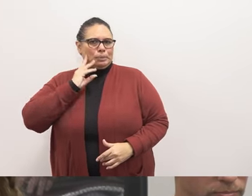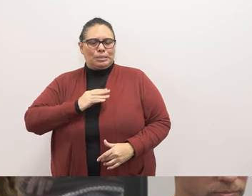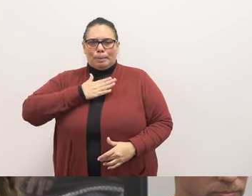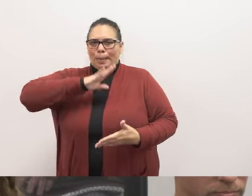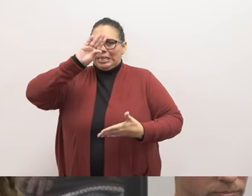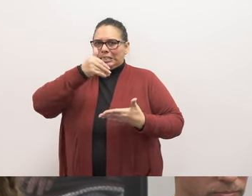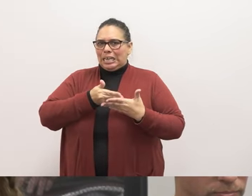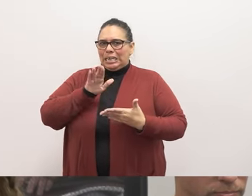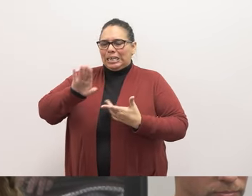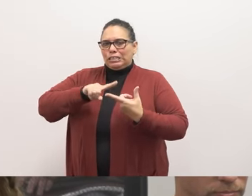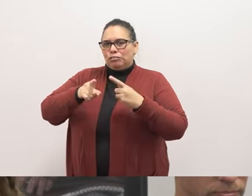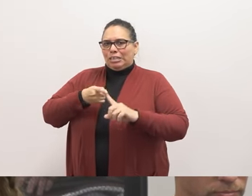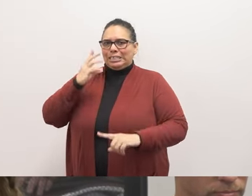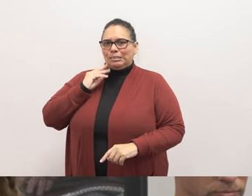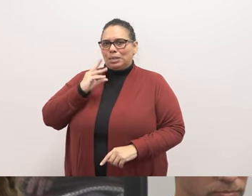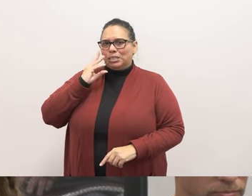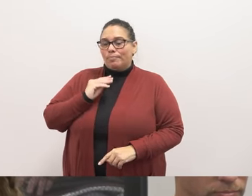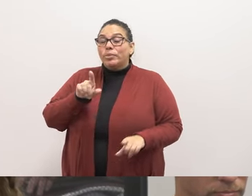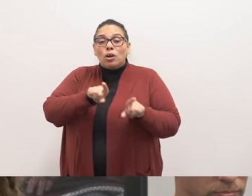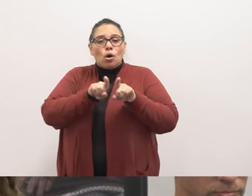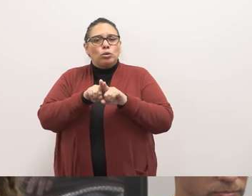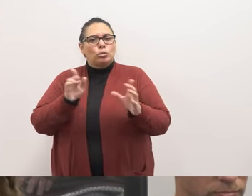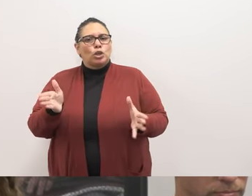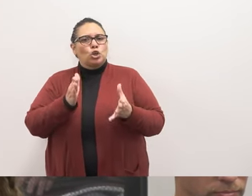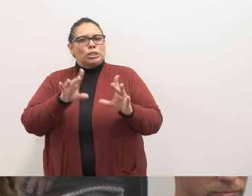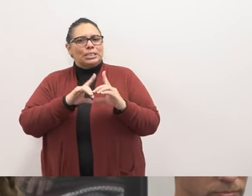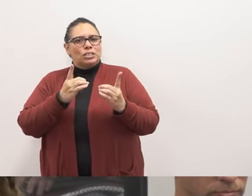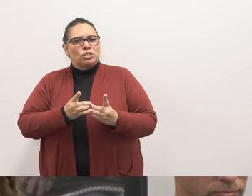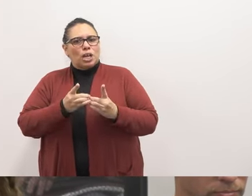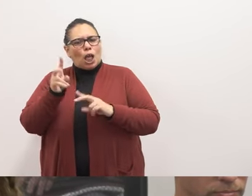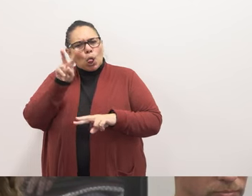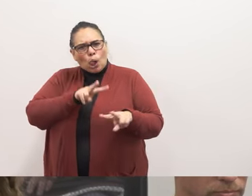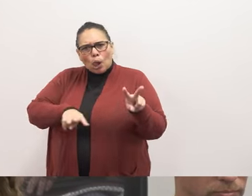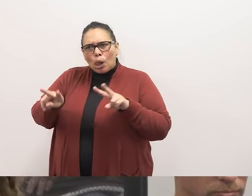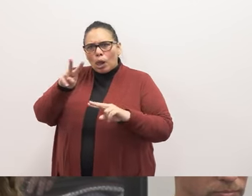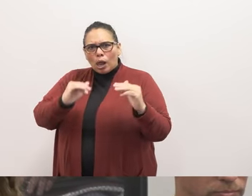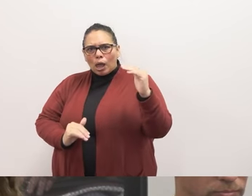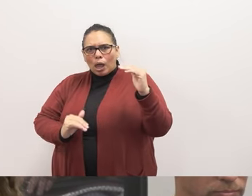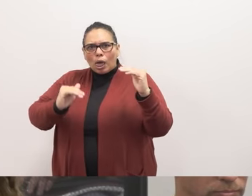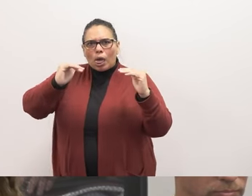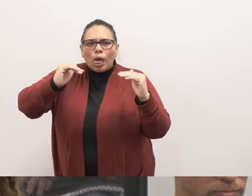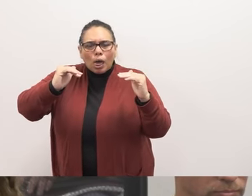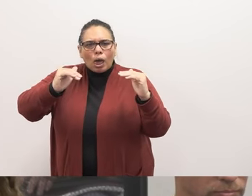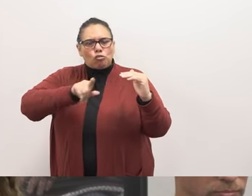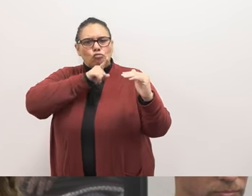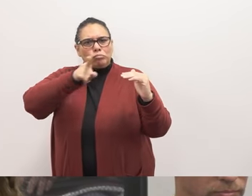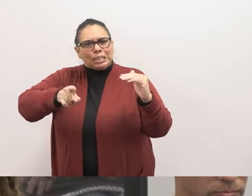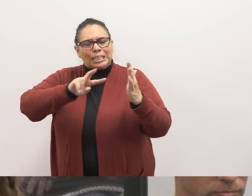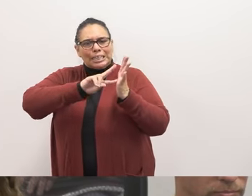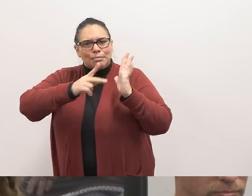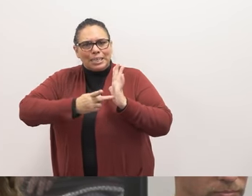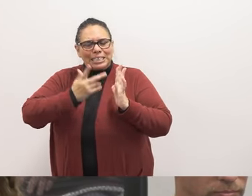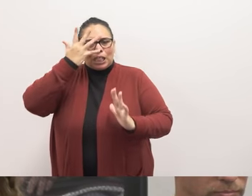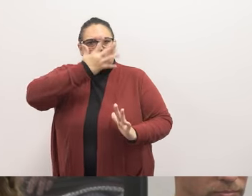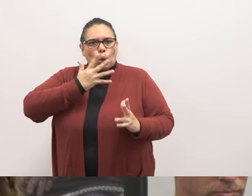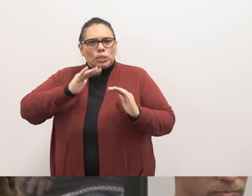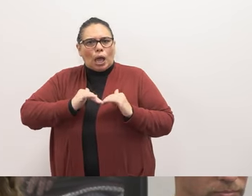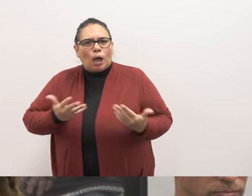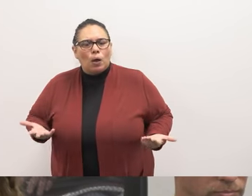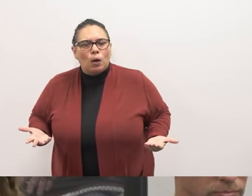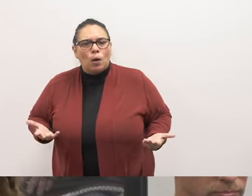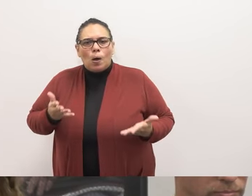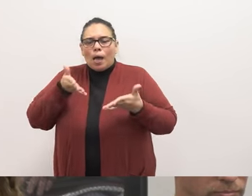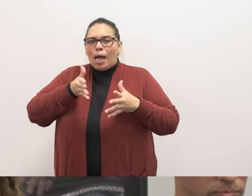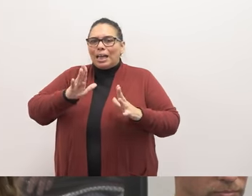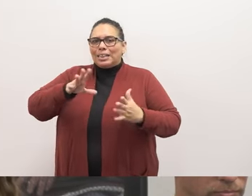experienced. I also encourage the district to take a real look at what equity for all students actually means and looks like. Allowing